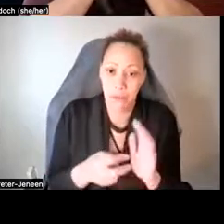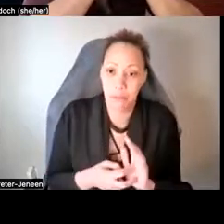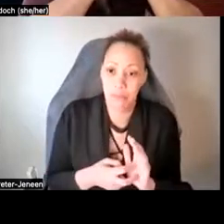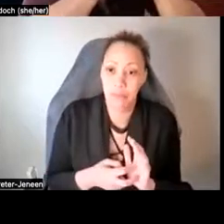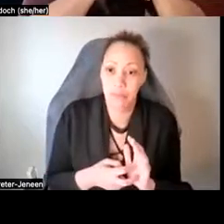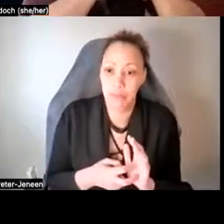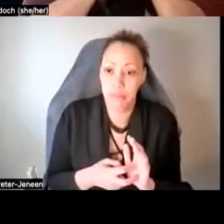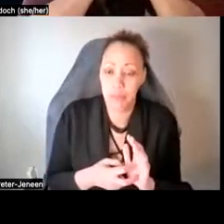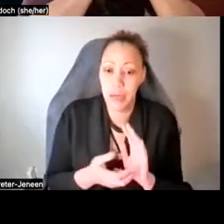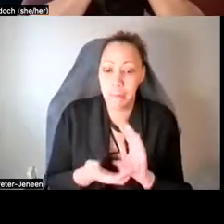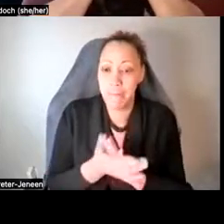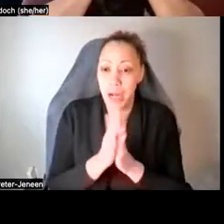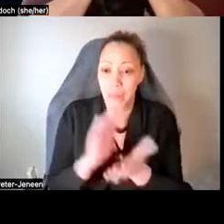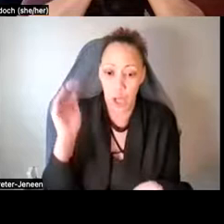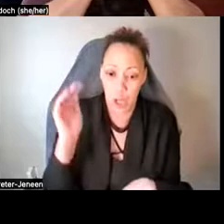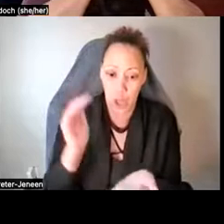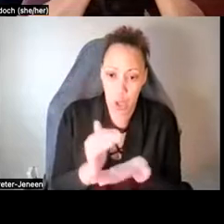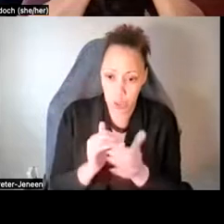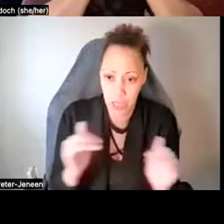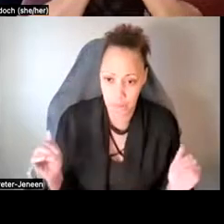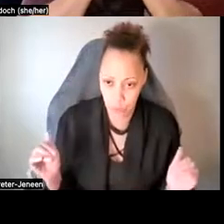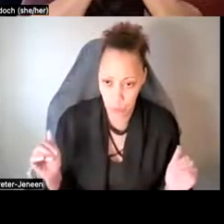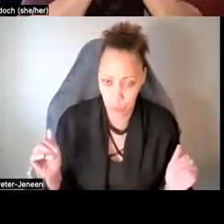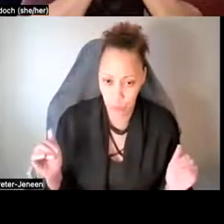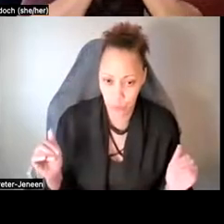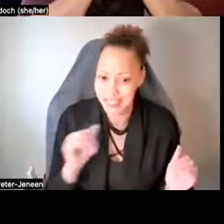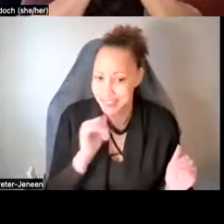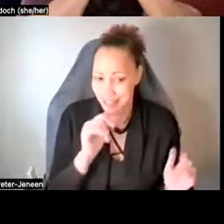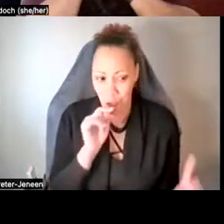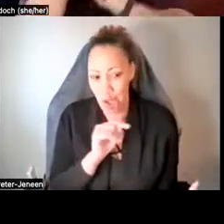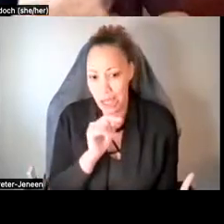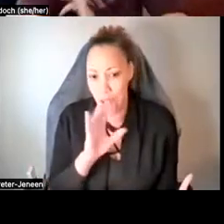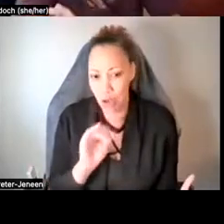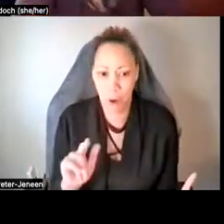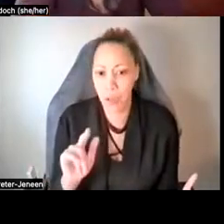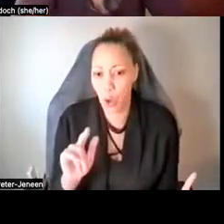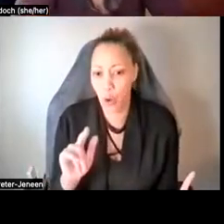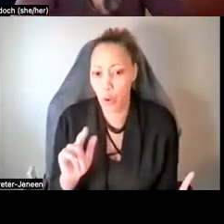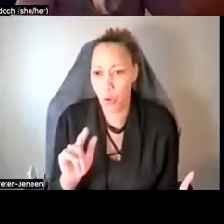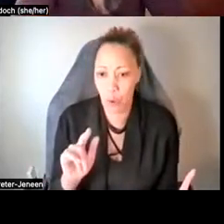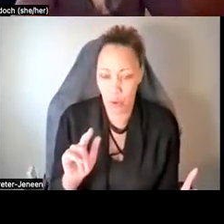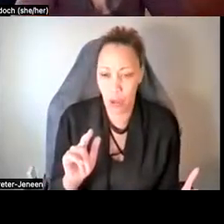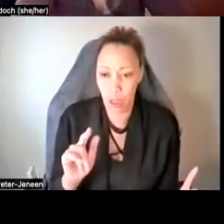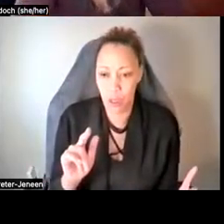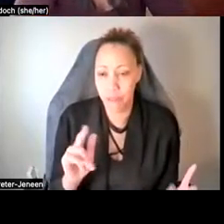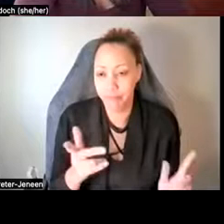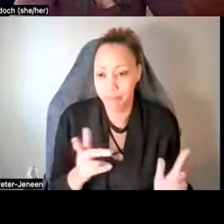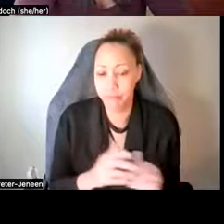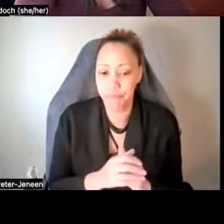it's become the lowest level of, uh, you know, of priority for any, um, any law officers.